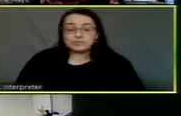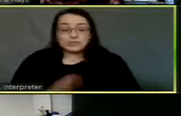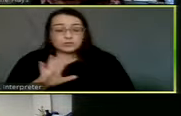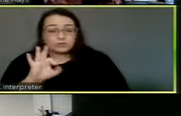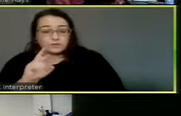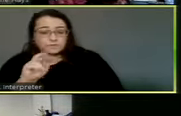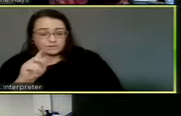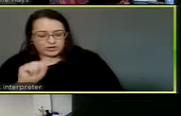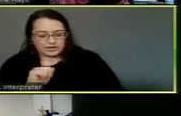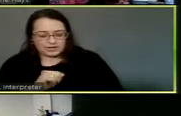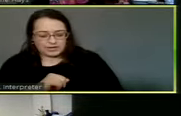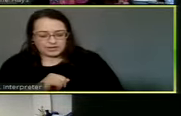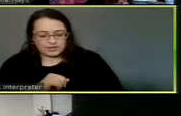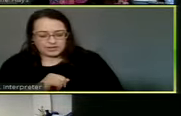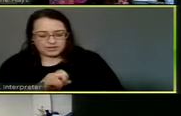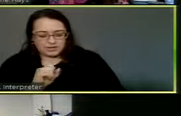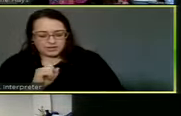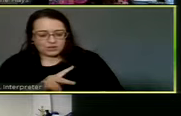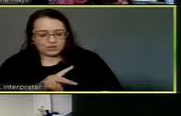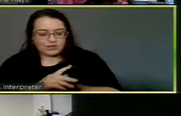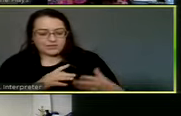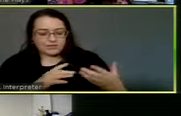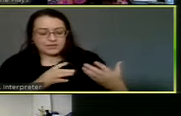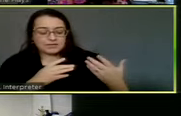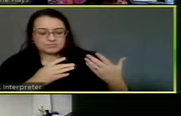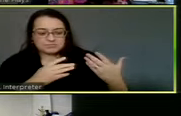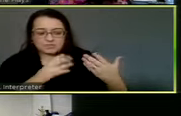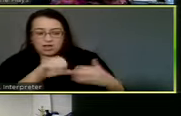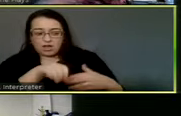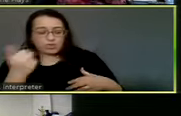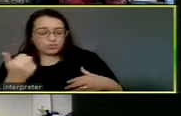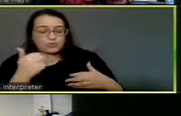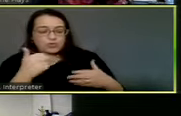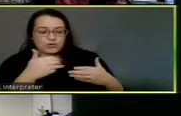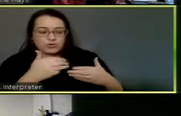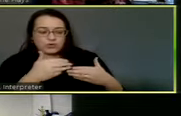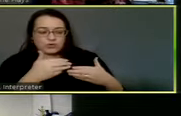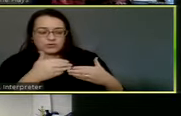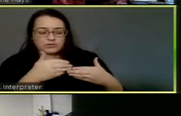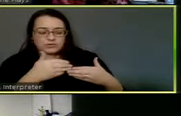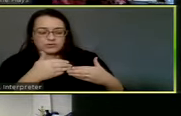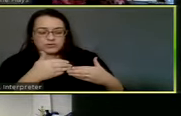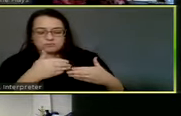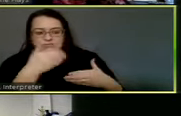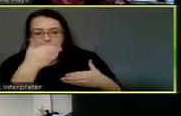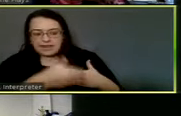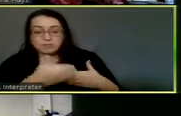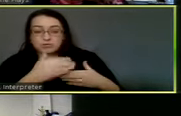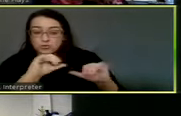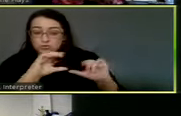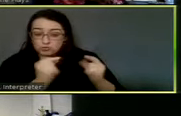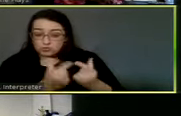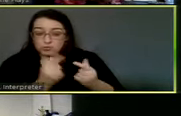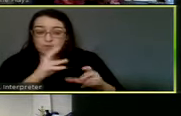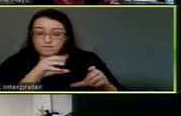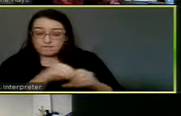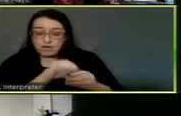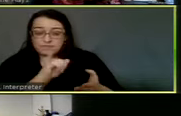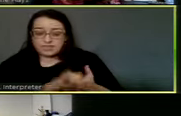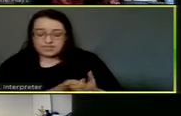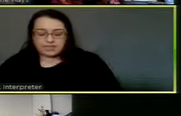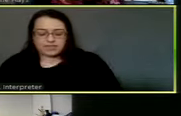would there be any other, uh, neighborhood, uh, associations that are, that would be participating